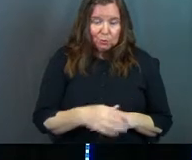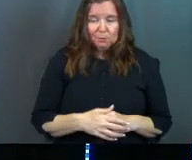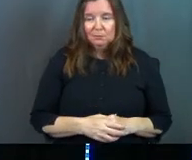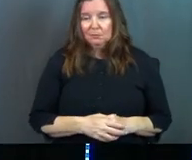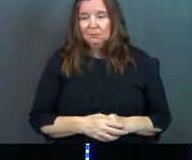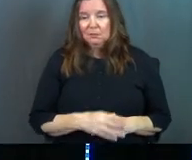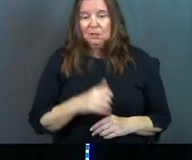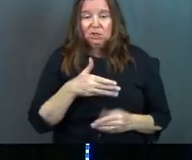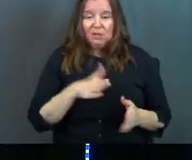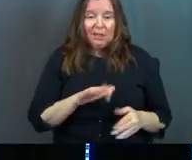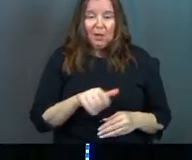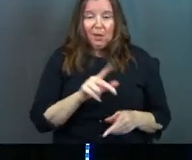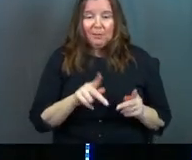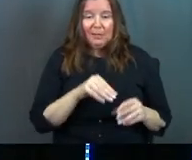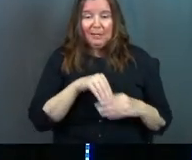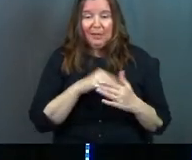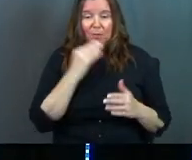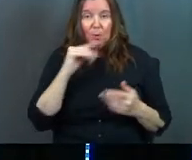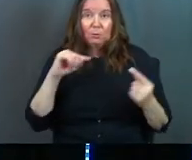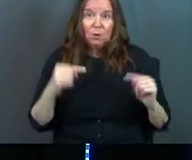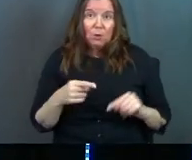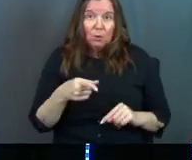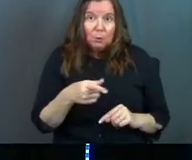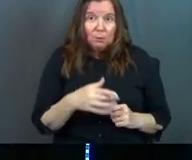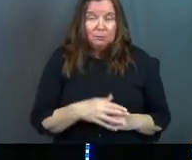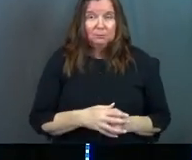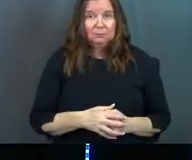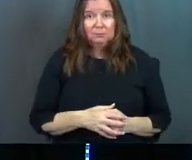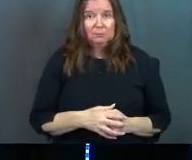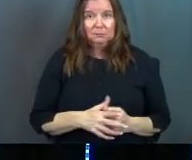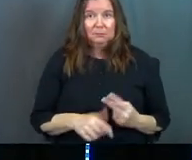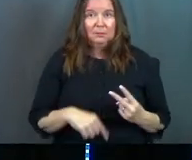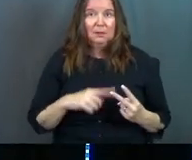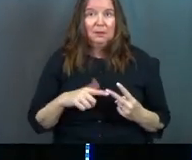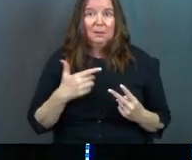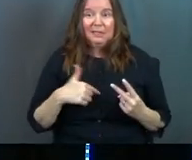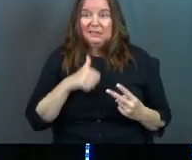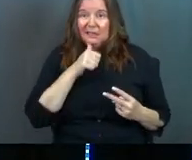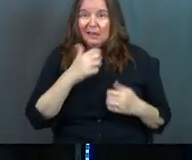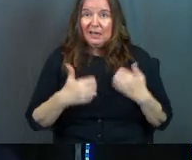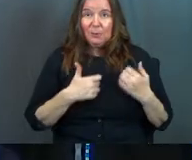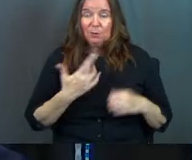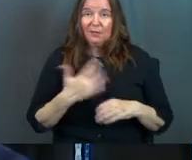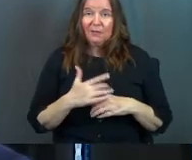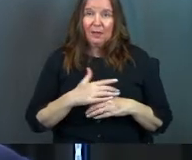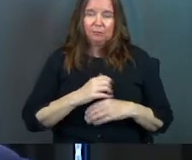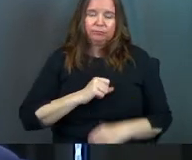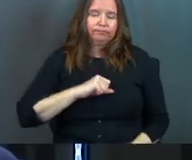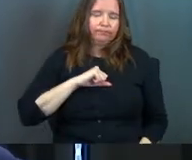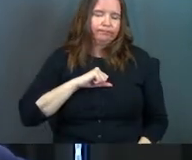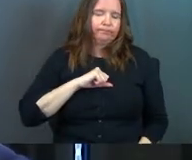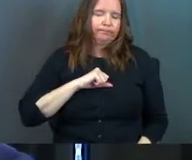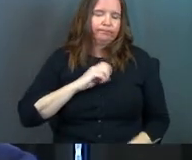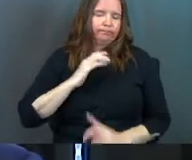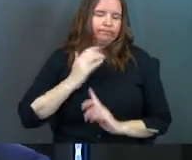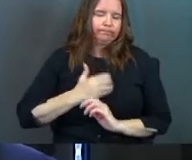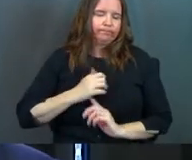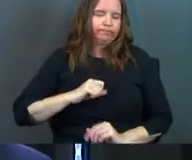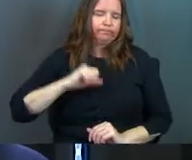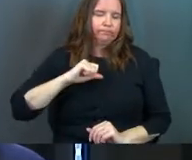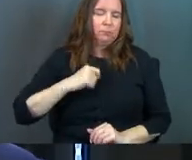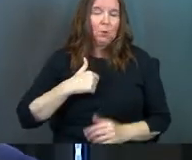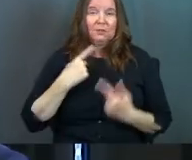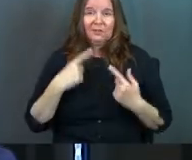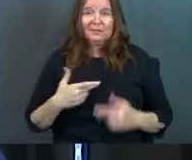and she allowed others in the home to hurt you. Maybe she was not emotionally available to you. She was not physically present